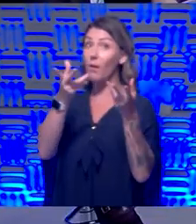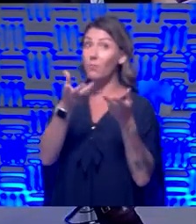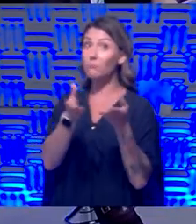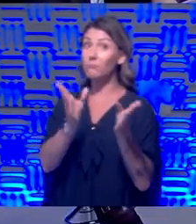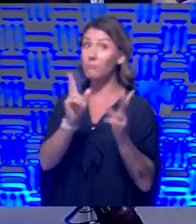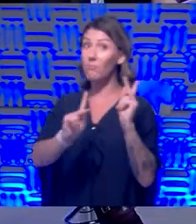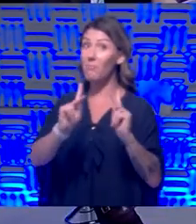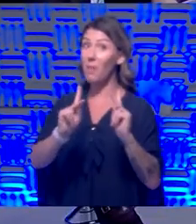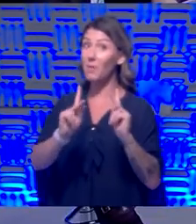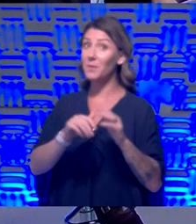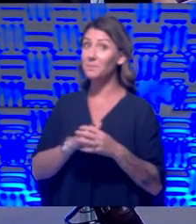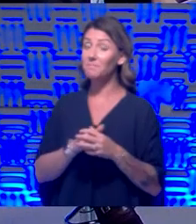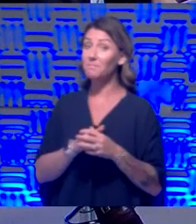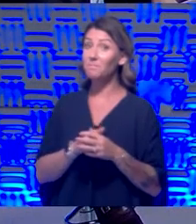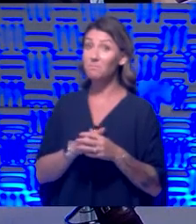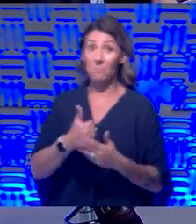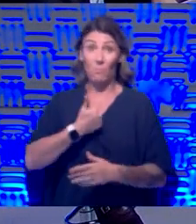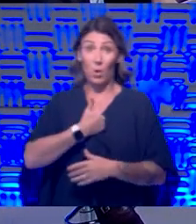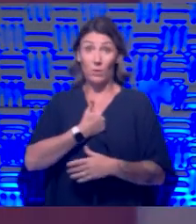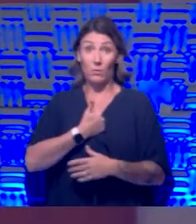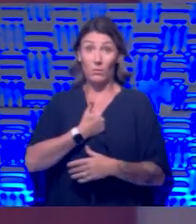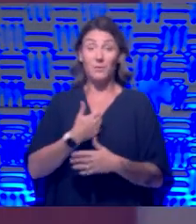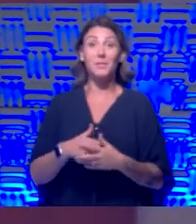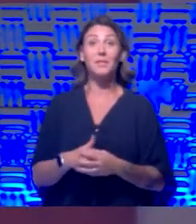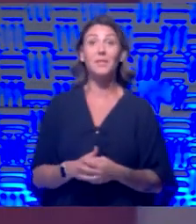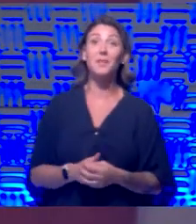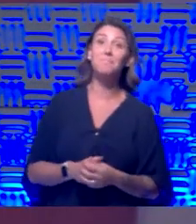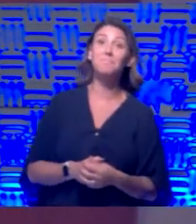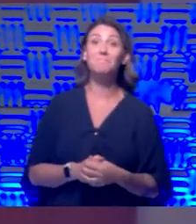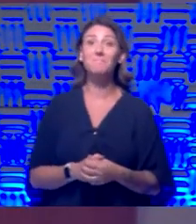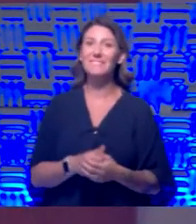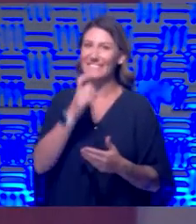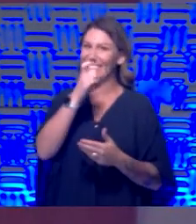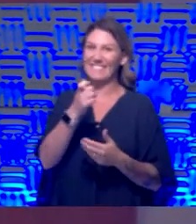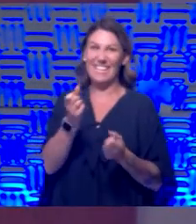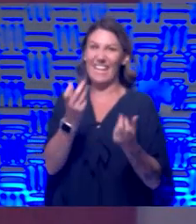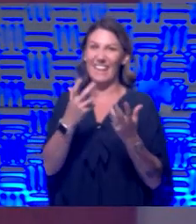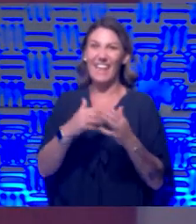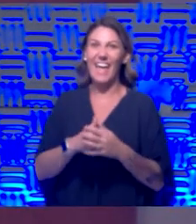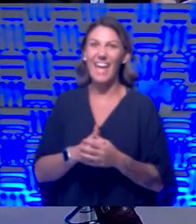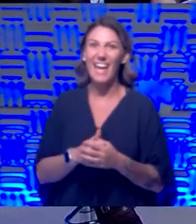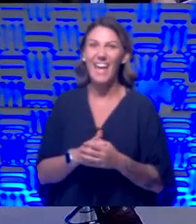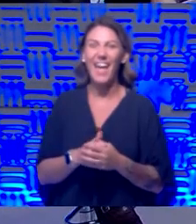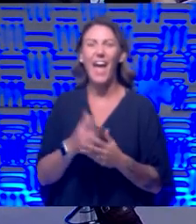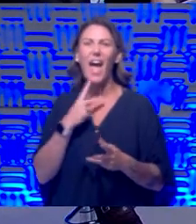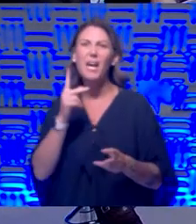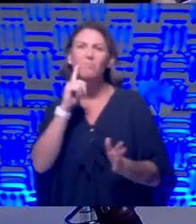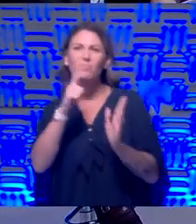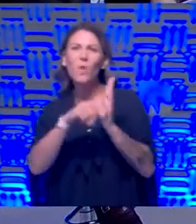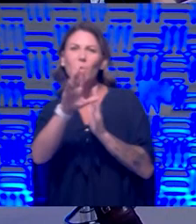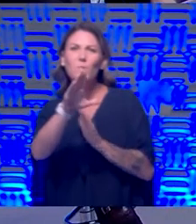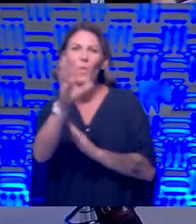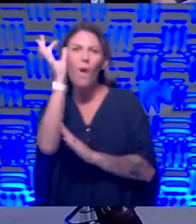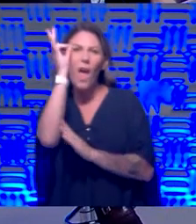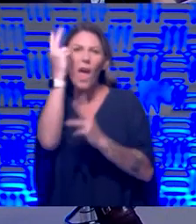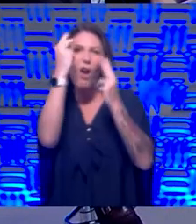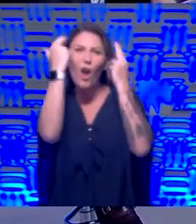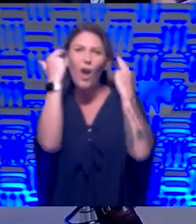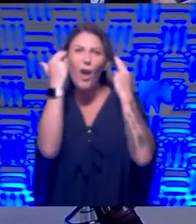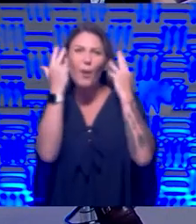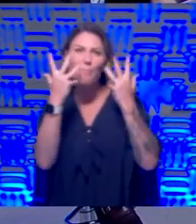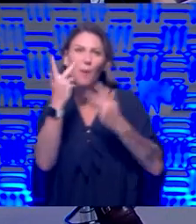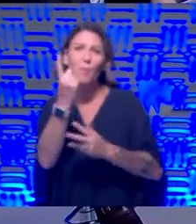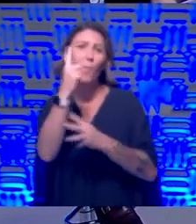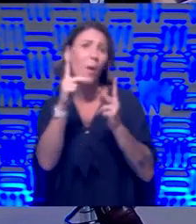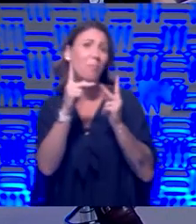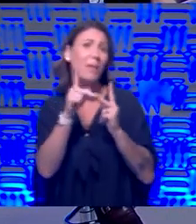out? Oh, uh, personally? Yes. Um, not a lot. All right. I mean, look at your haircut and thinking maybe there's one place you should go.